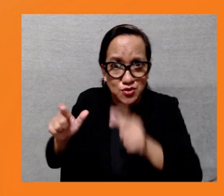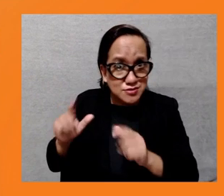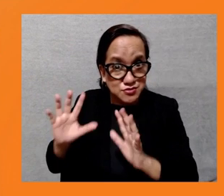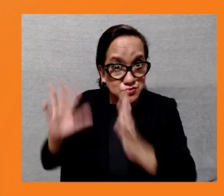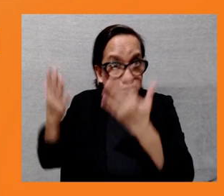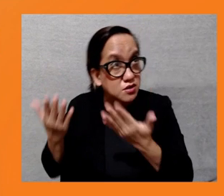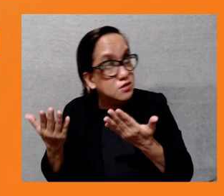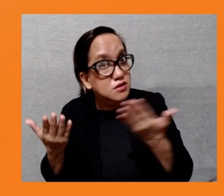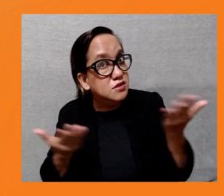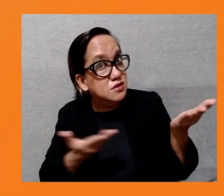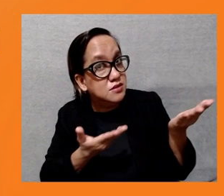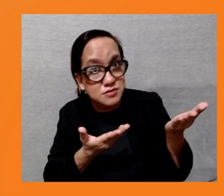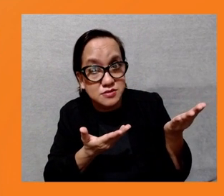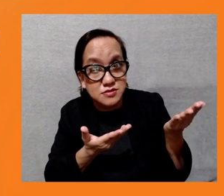systematically.